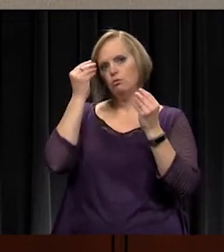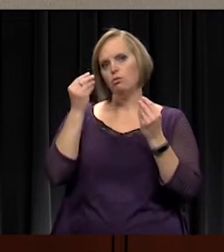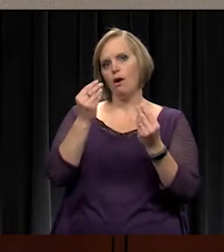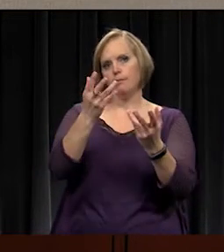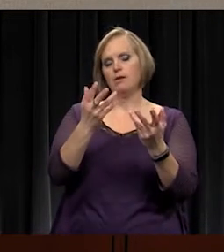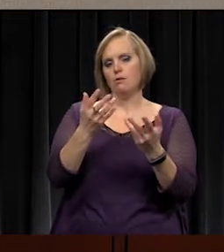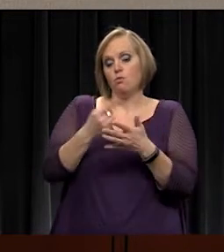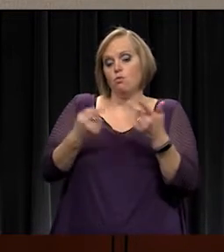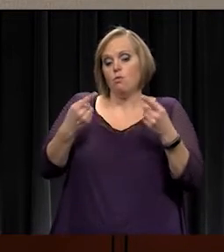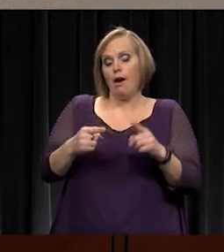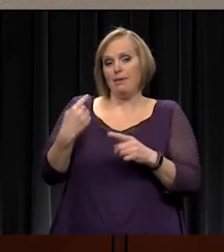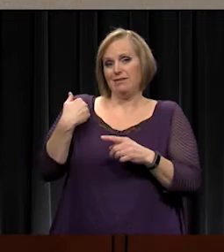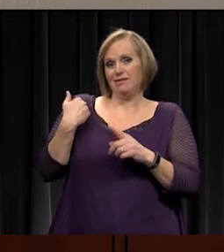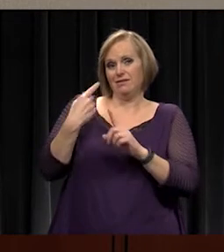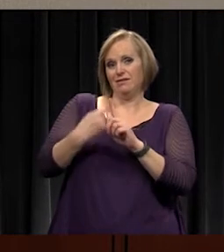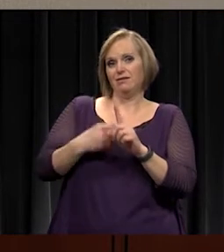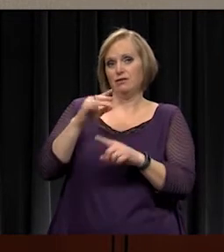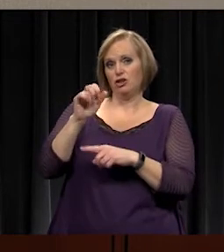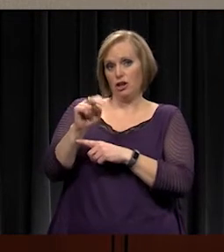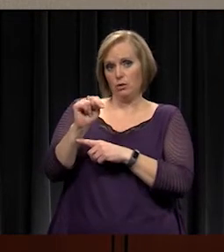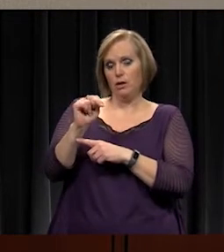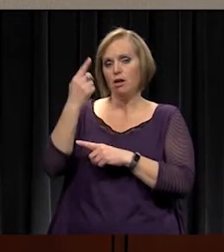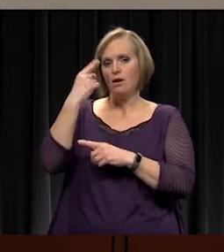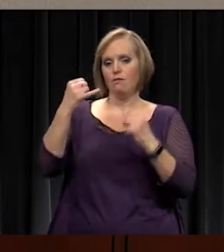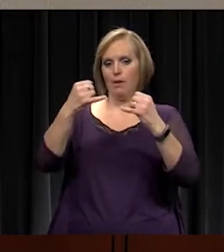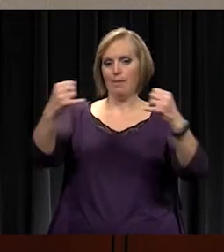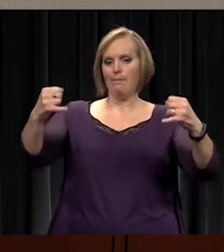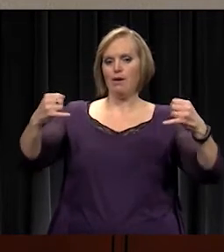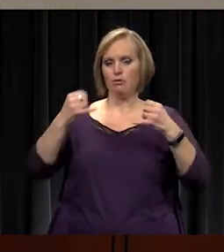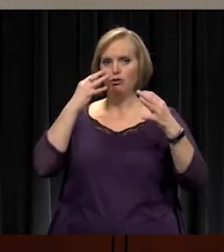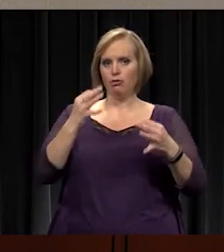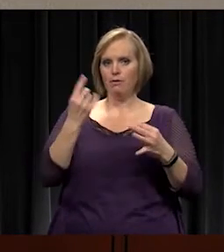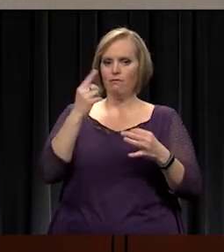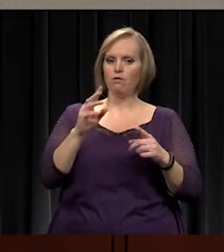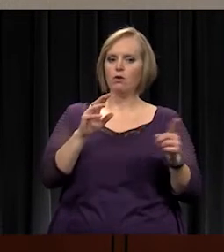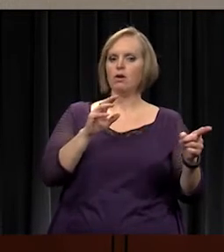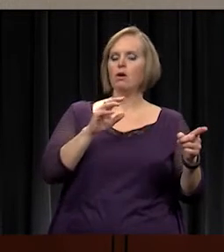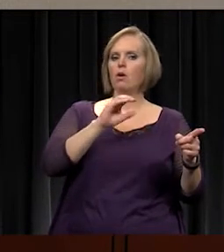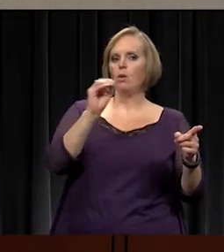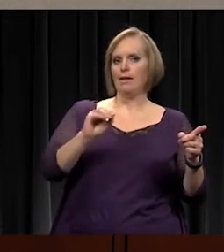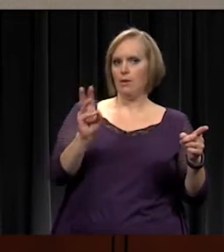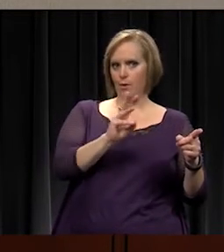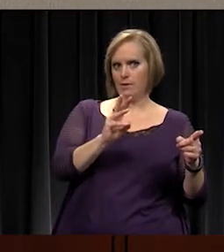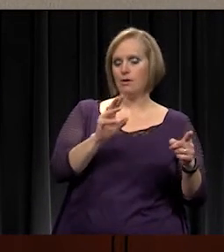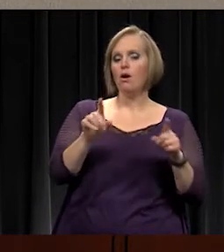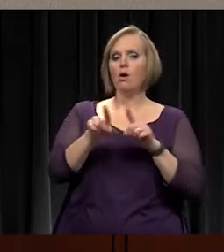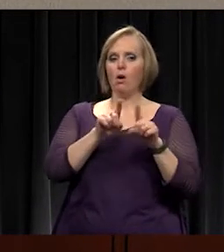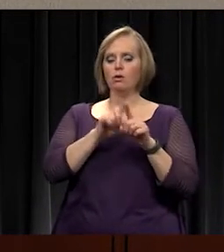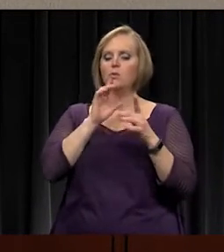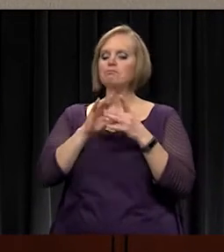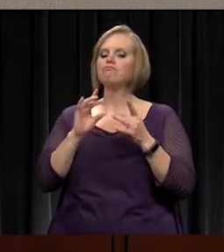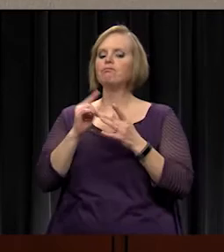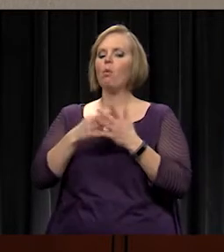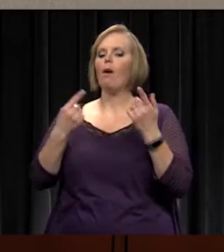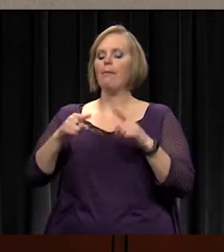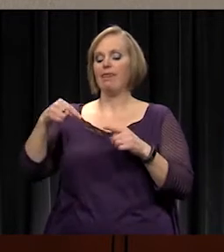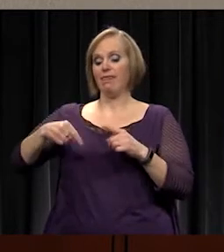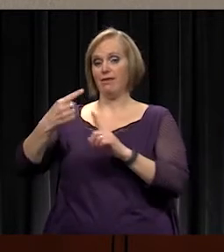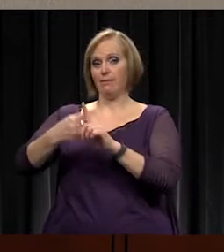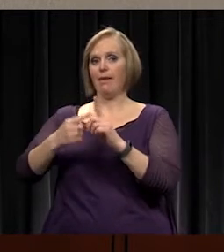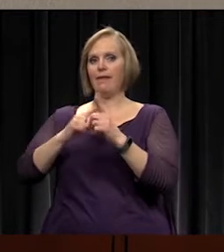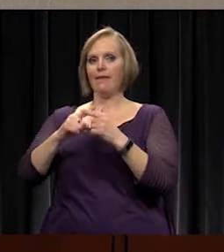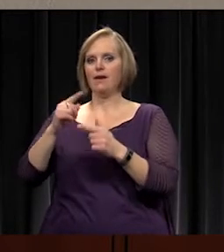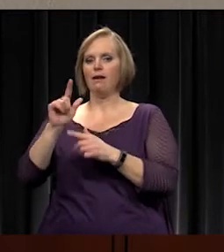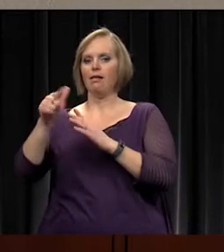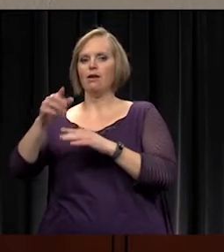of January for boundary determination for West. And then also tell you what's coming up this month. And then we'll be back to you guys in March with